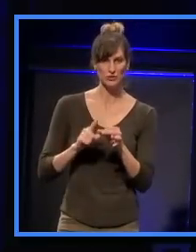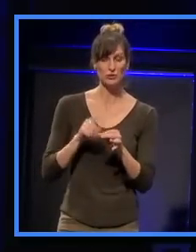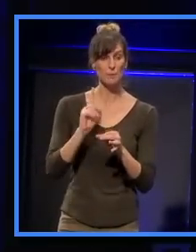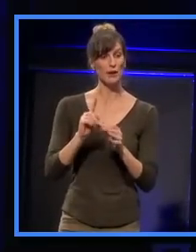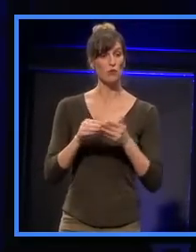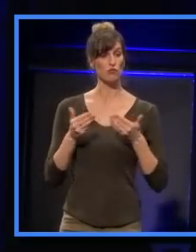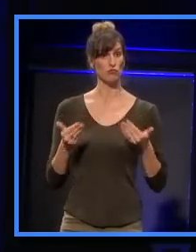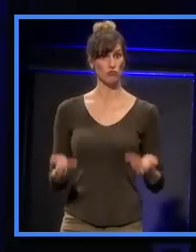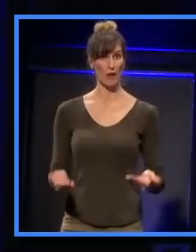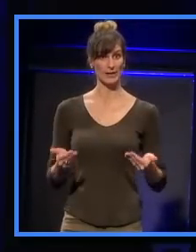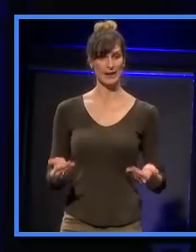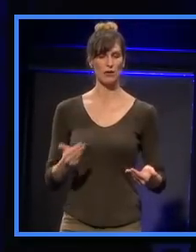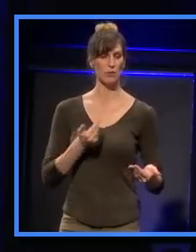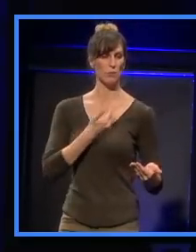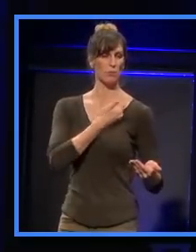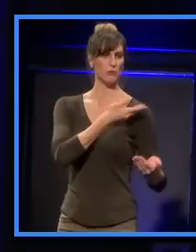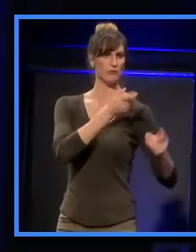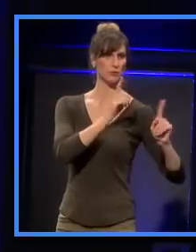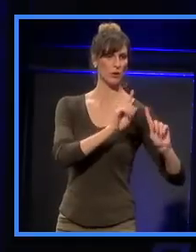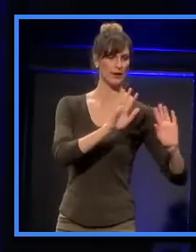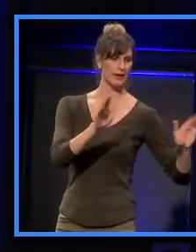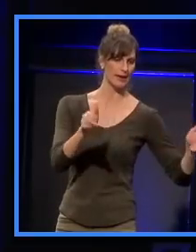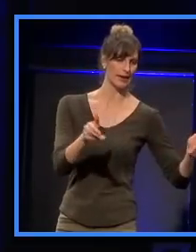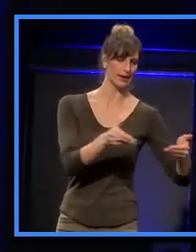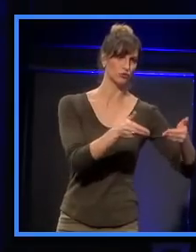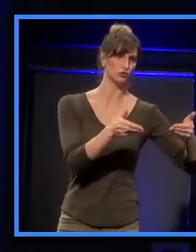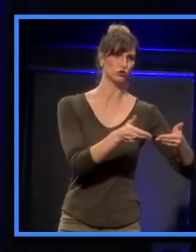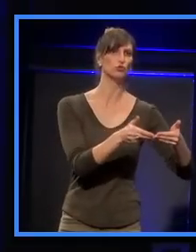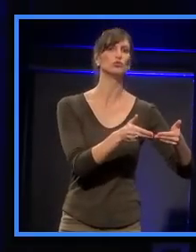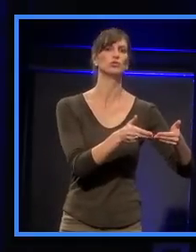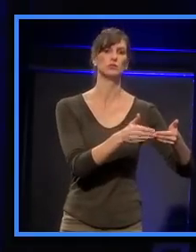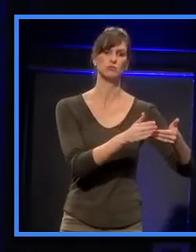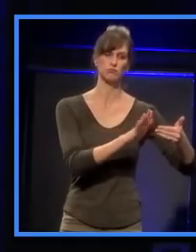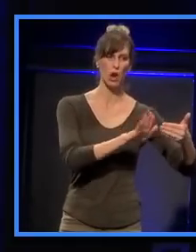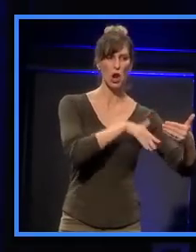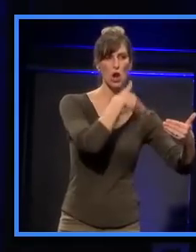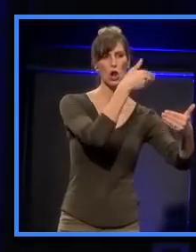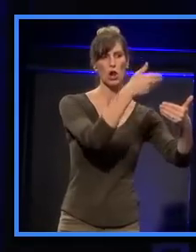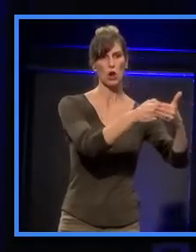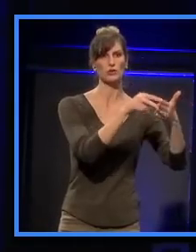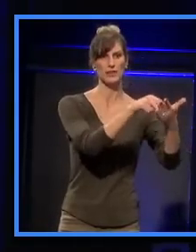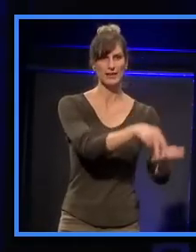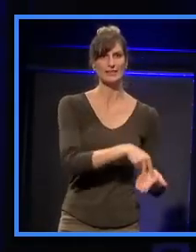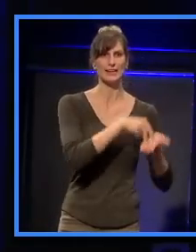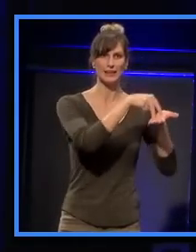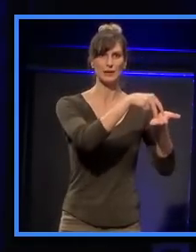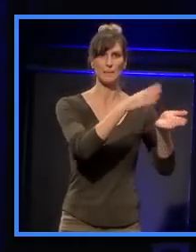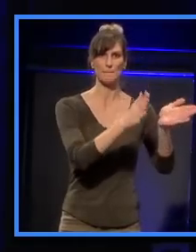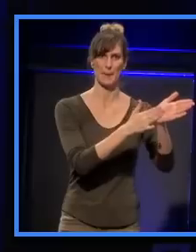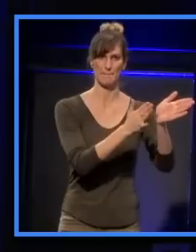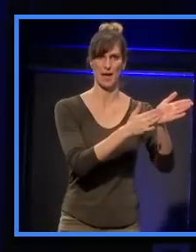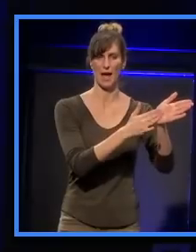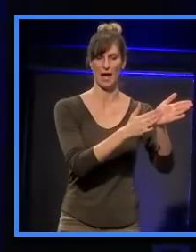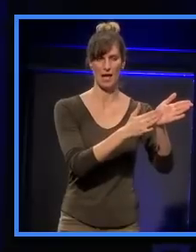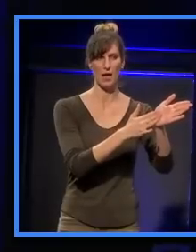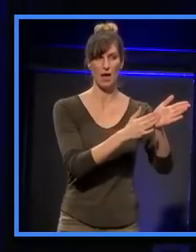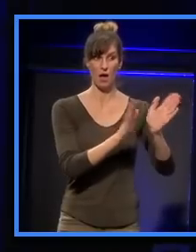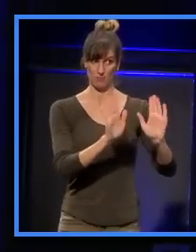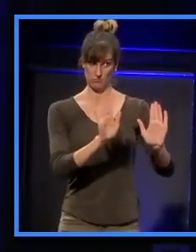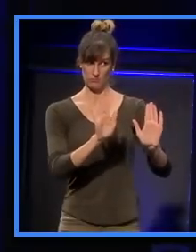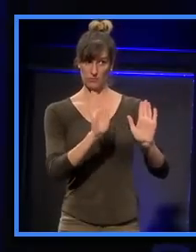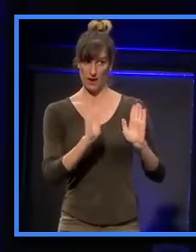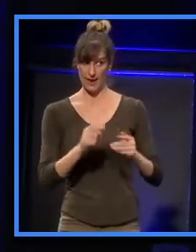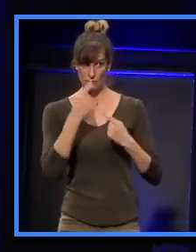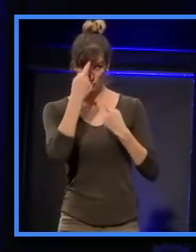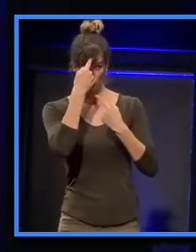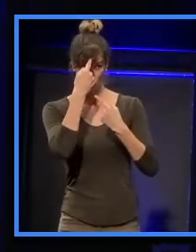introduce to you one of our longstanding members, Chris Day, from Marshall Day Acoustics. There have been a longstanding member. I have to confess, though, that